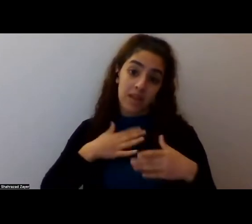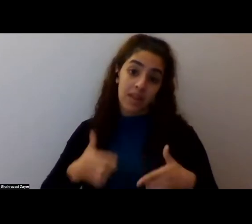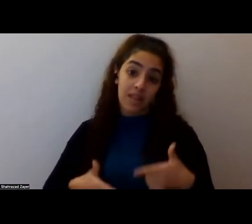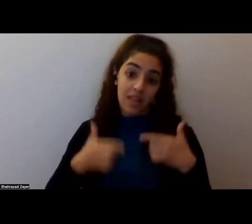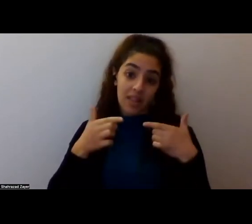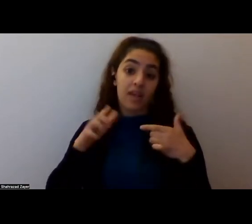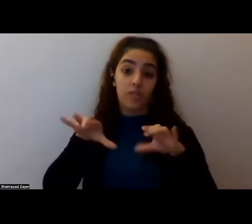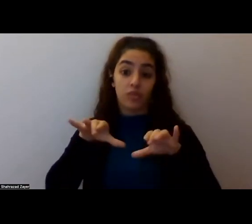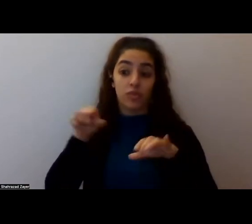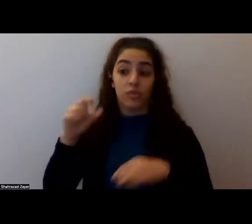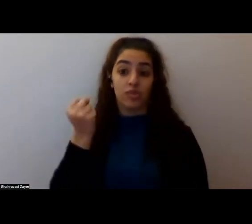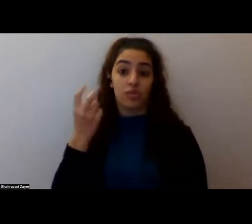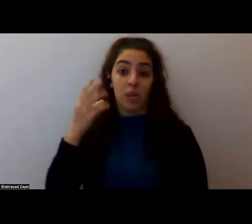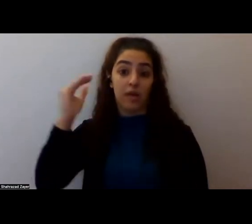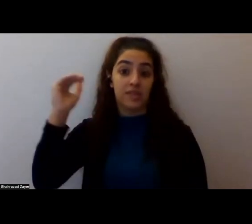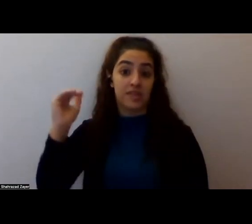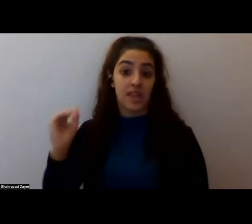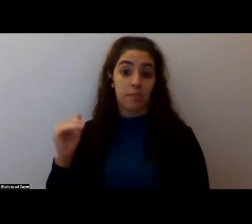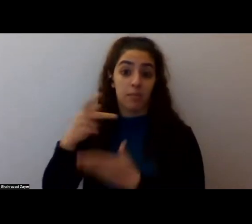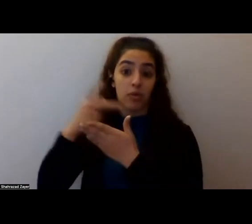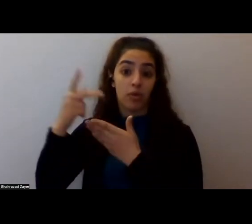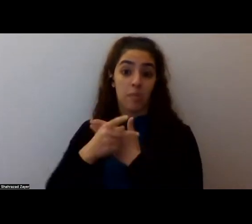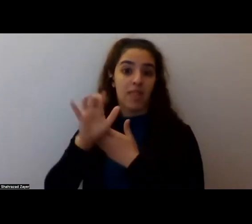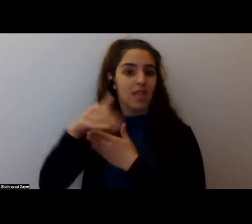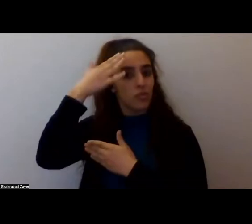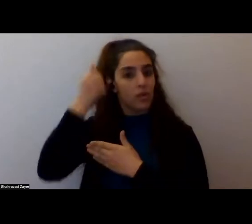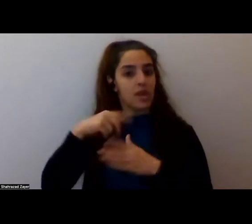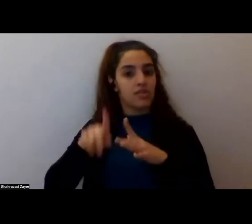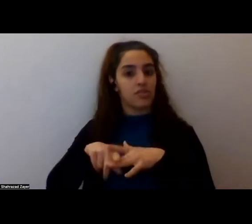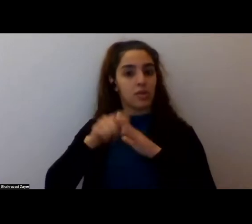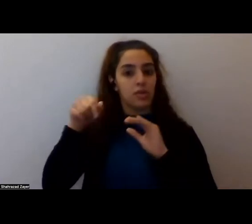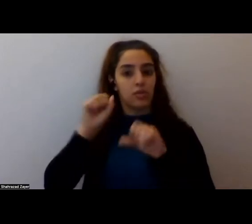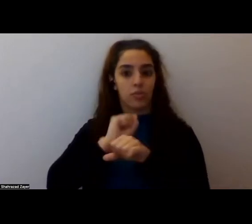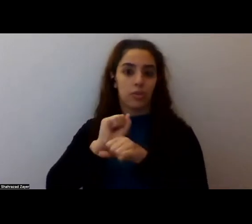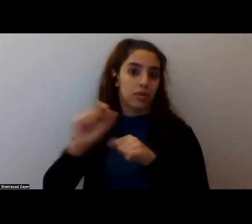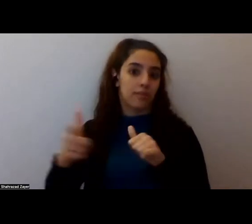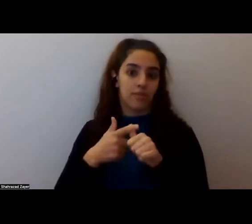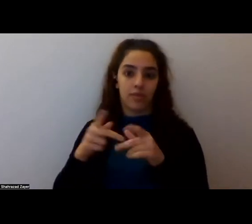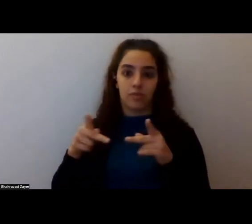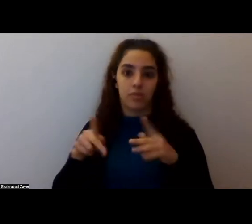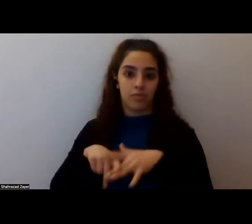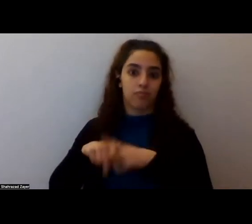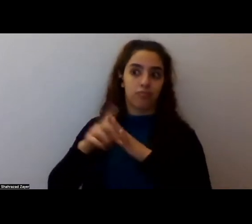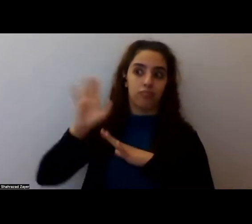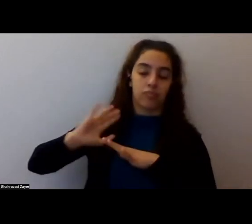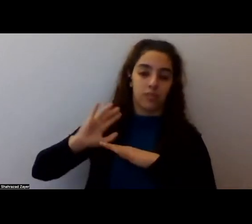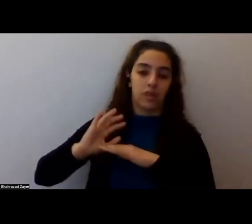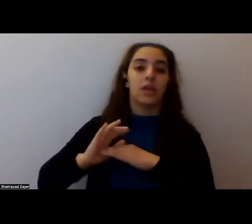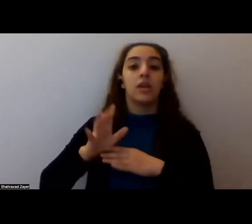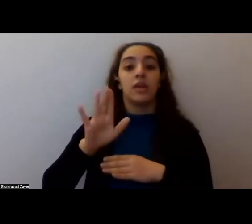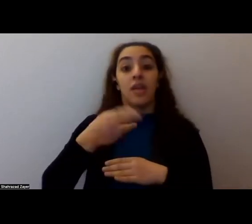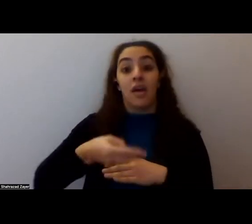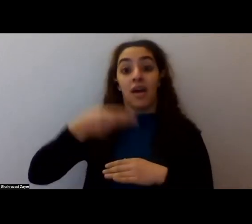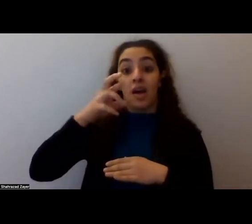program. And that's kind of why I started in this work in the first place. Um, the high rates that you saw up there on that screen